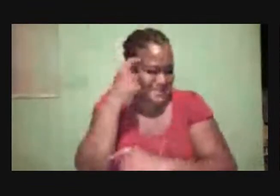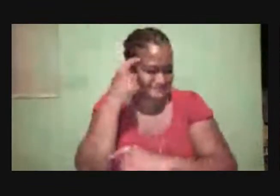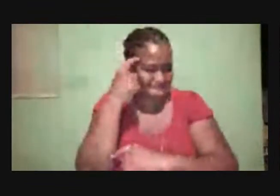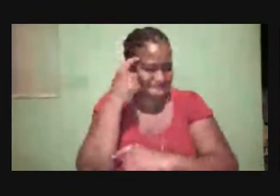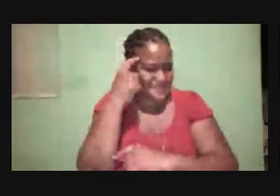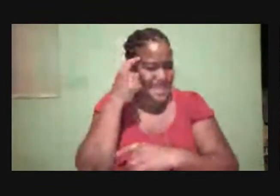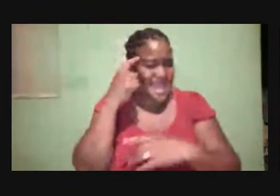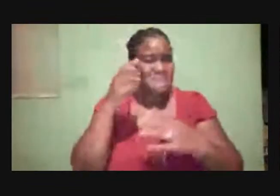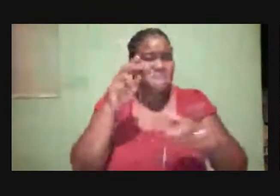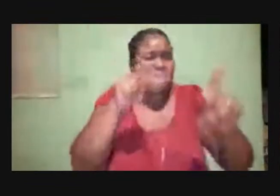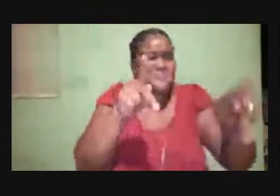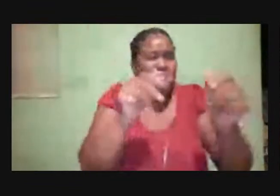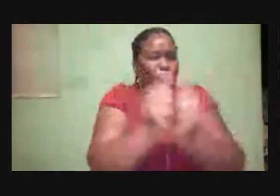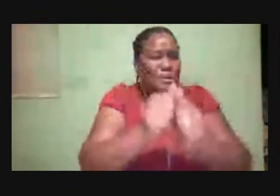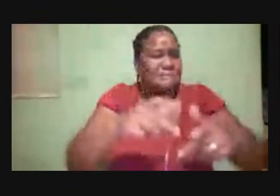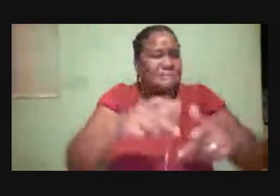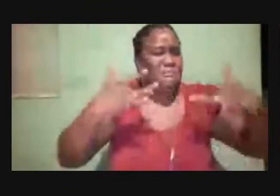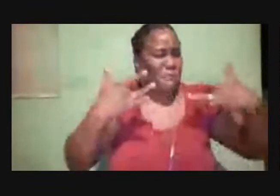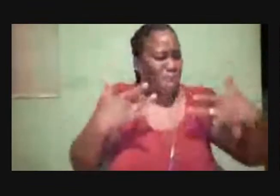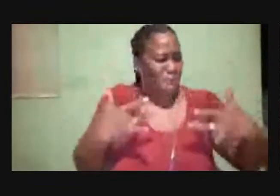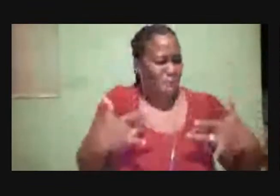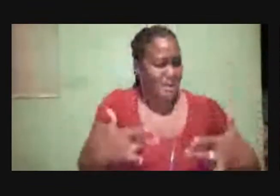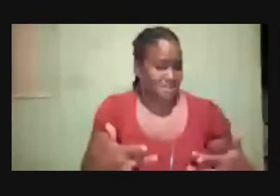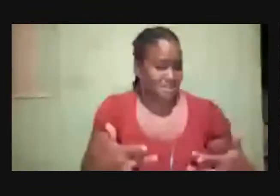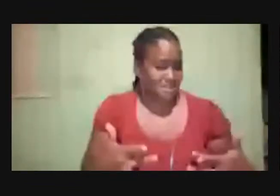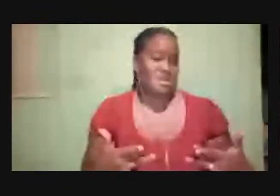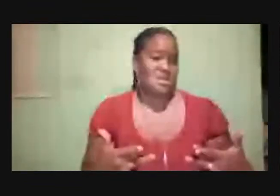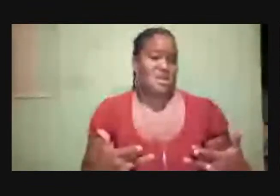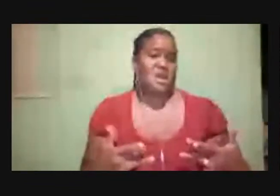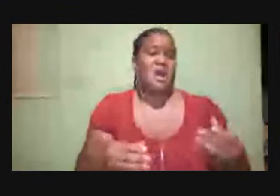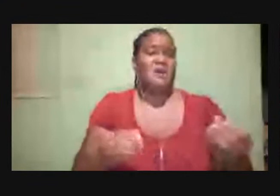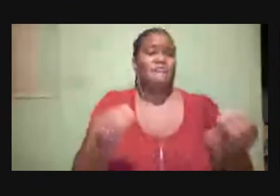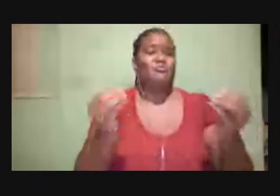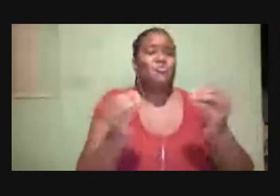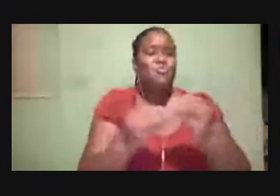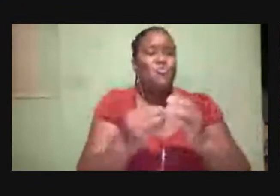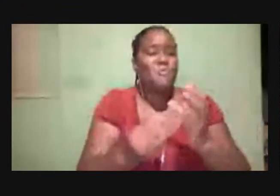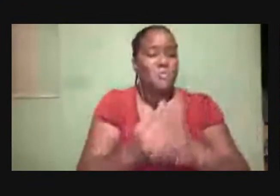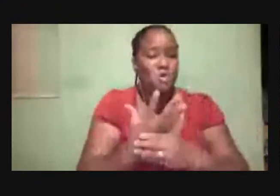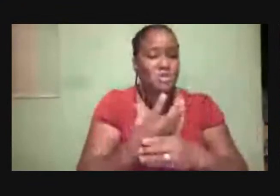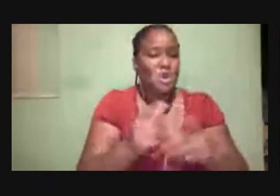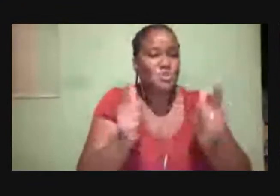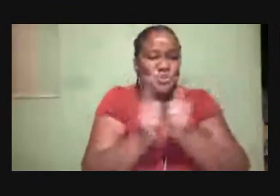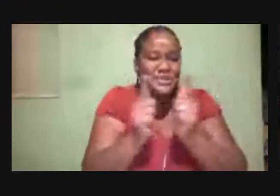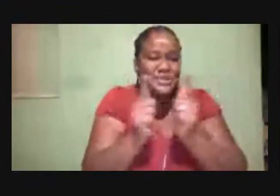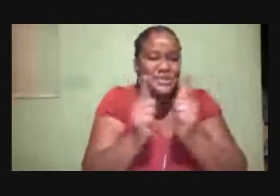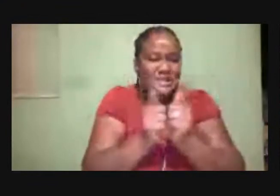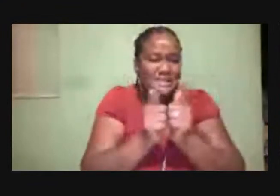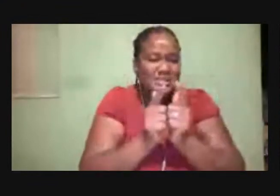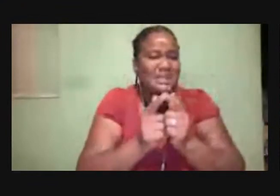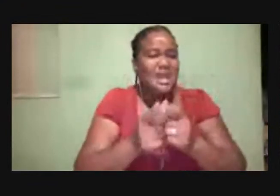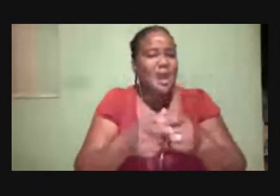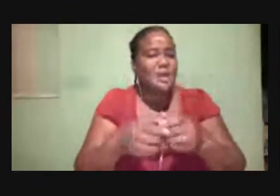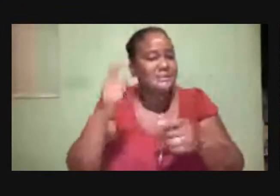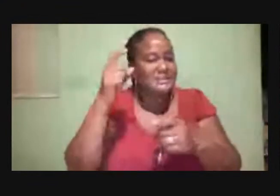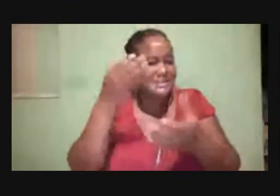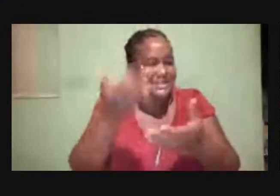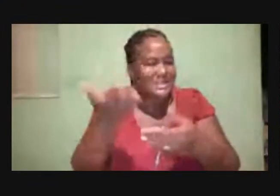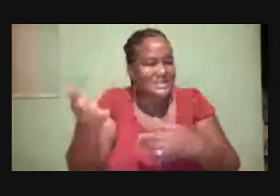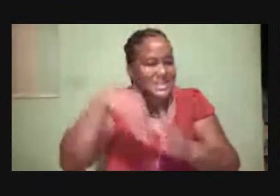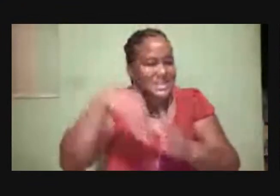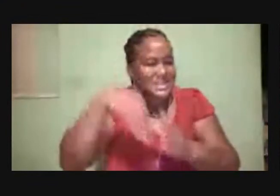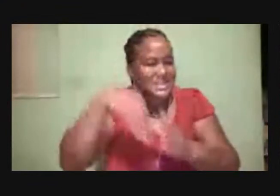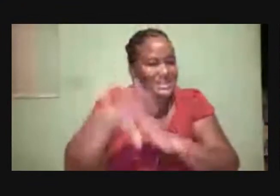depression Typically Have Too much Or Too little Of certain Brain Chemicals